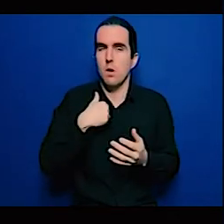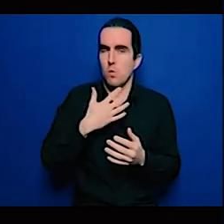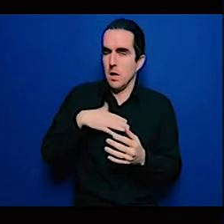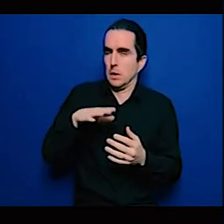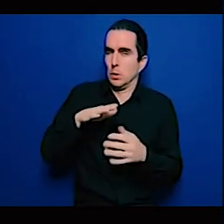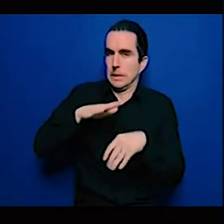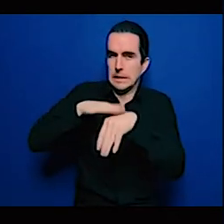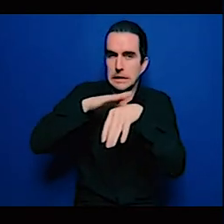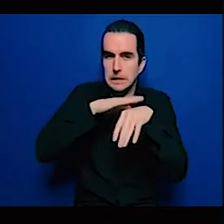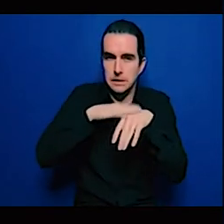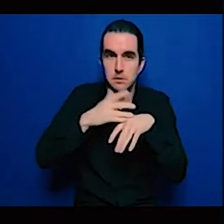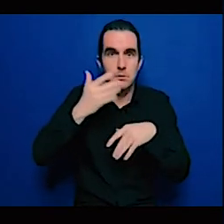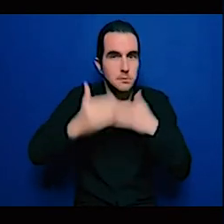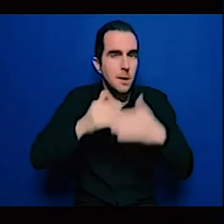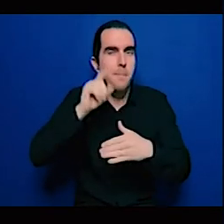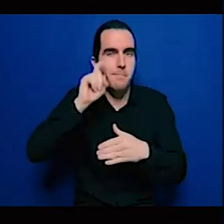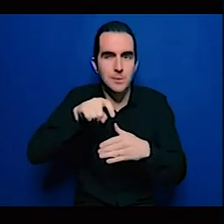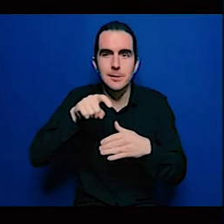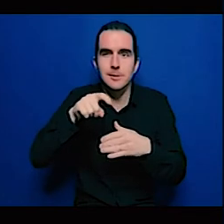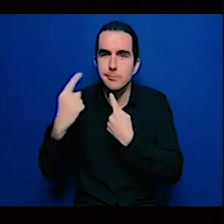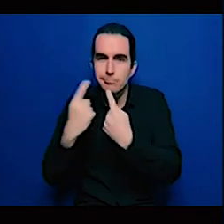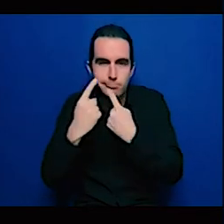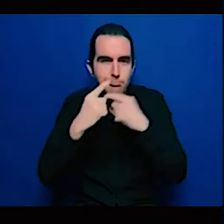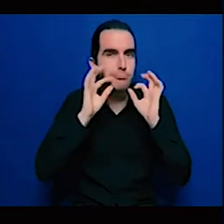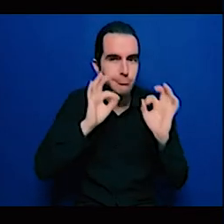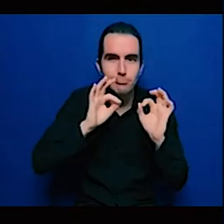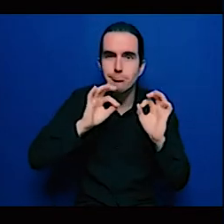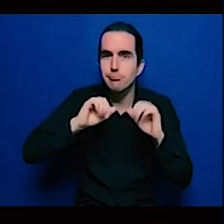it actually possible right because also